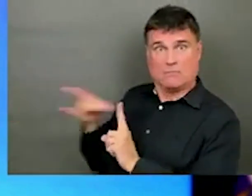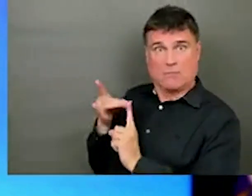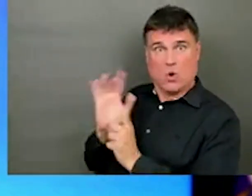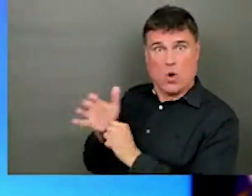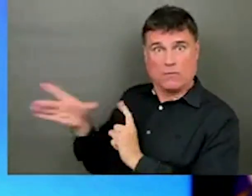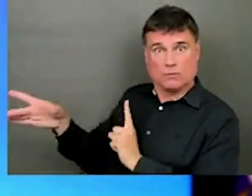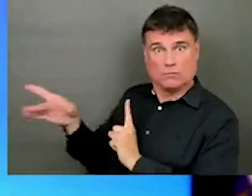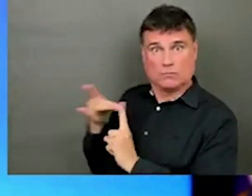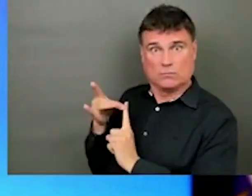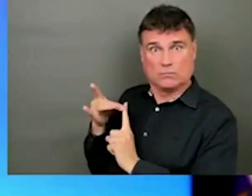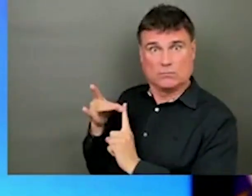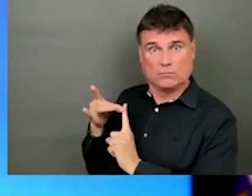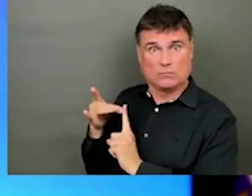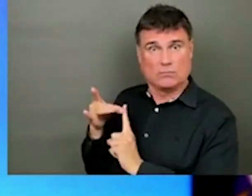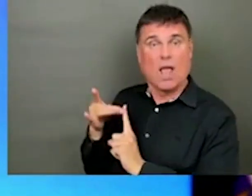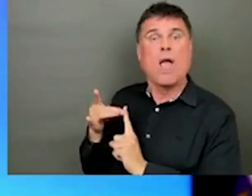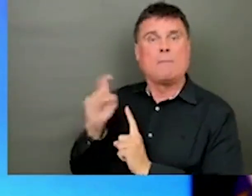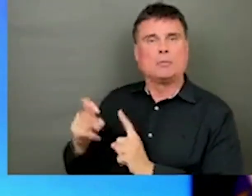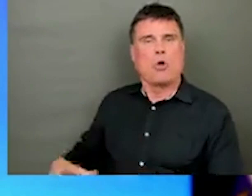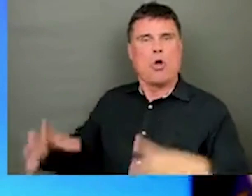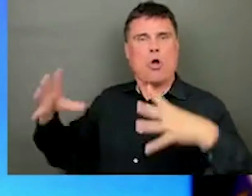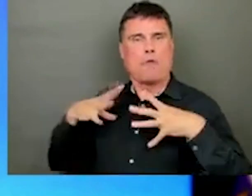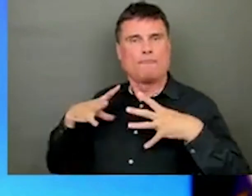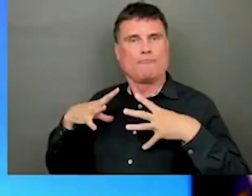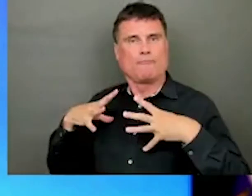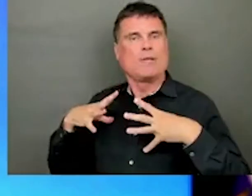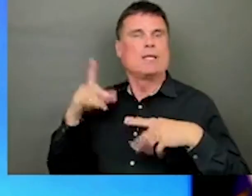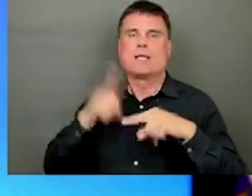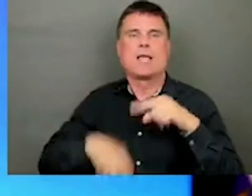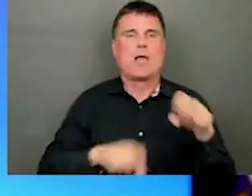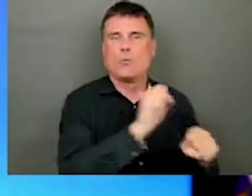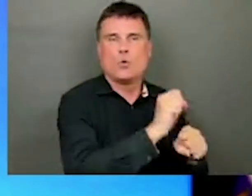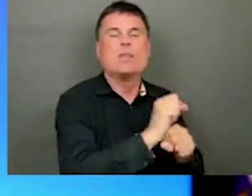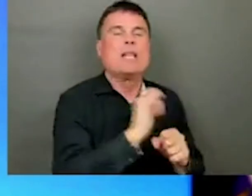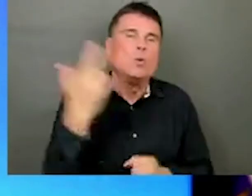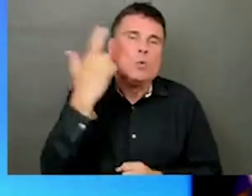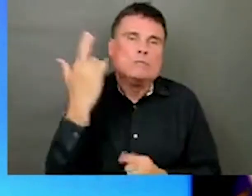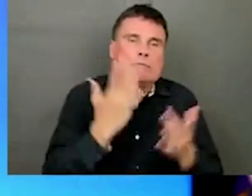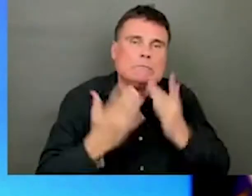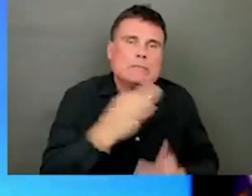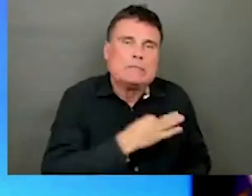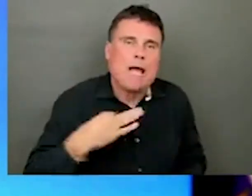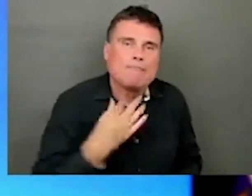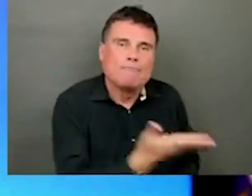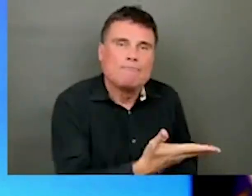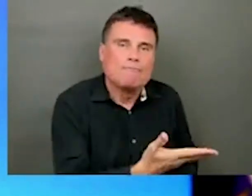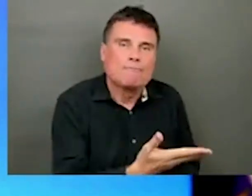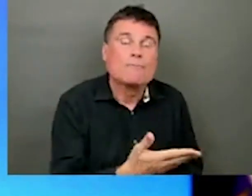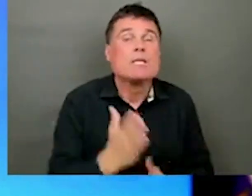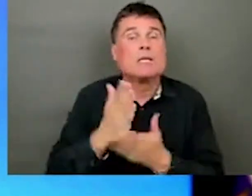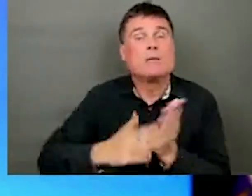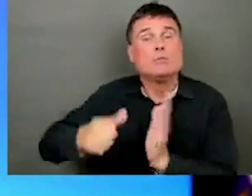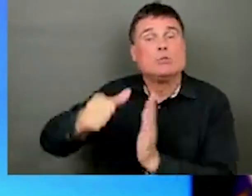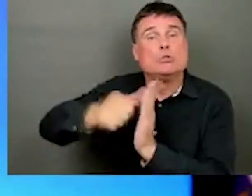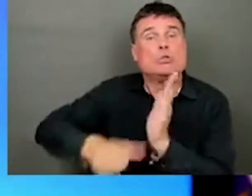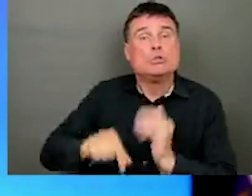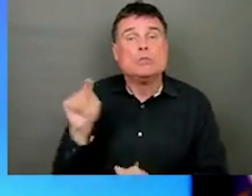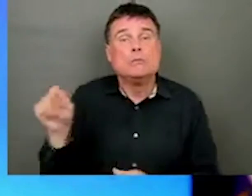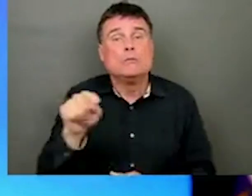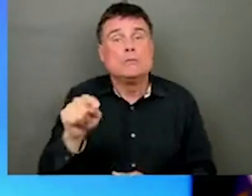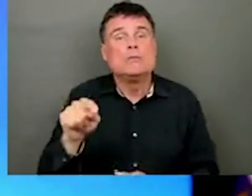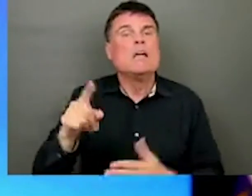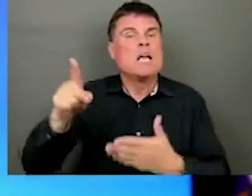of those things are involved, there have been the cancellation of a small number of surgeries, I think 50, coming over the coming weeks,